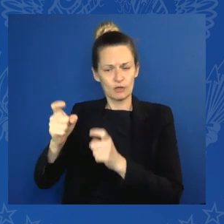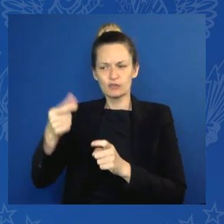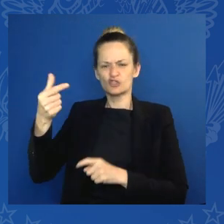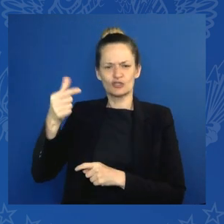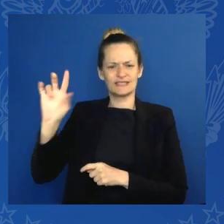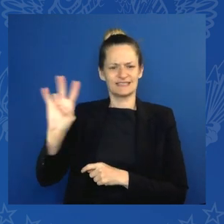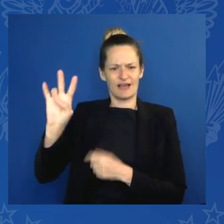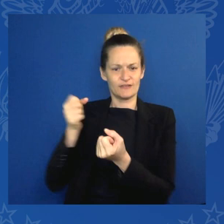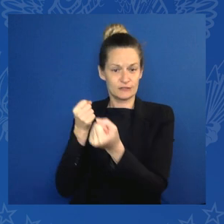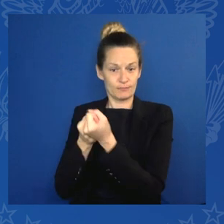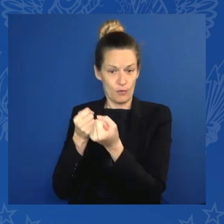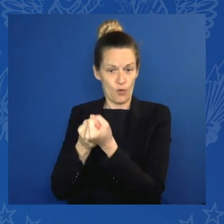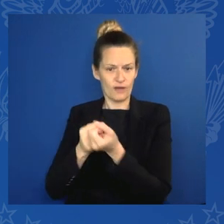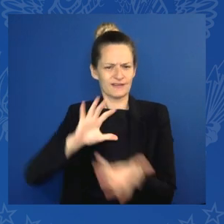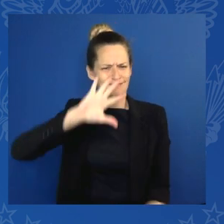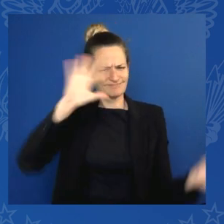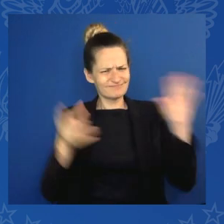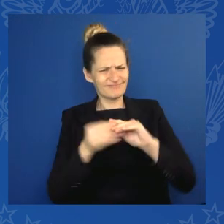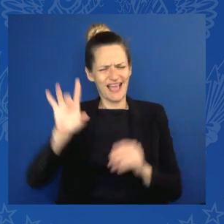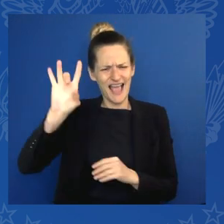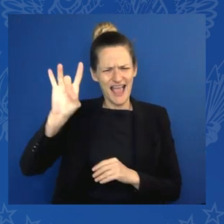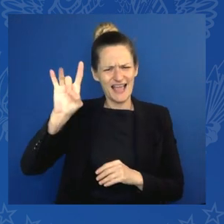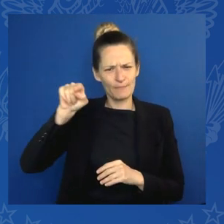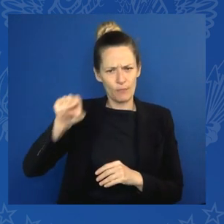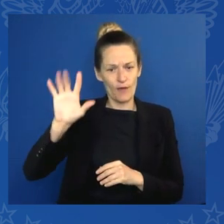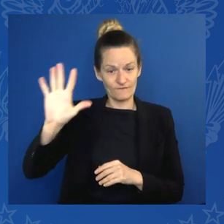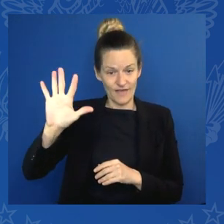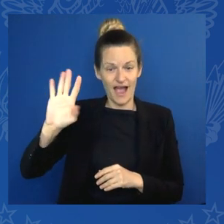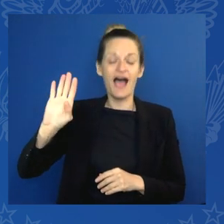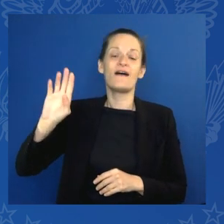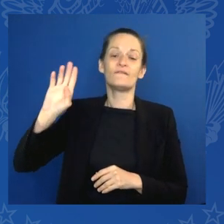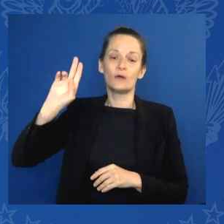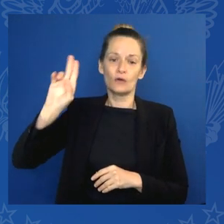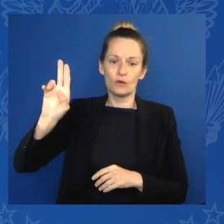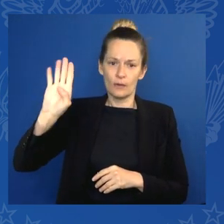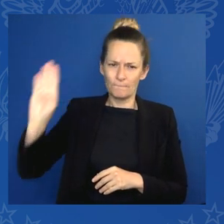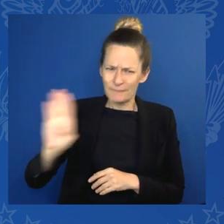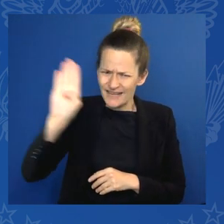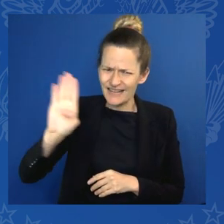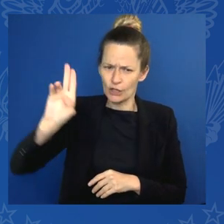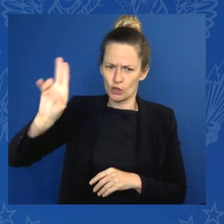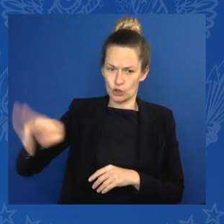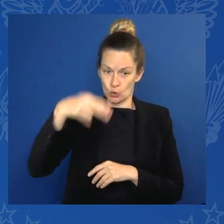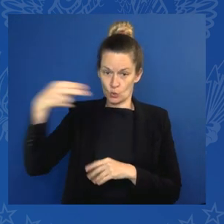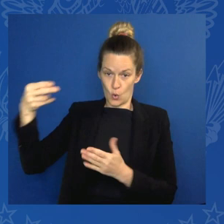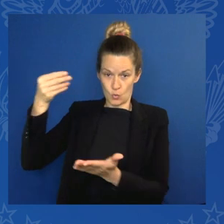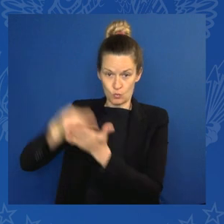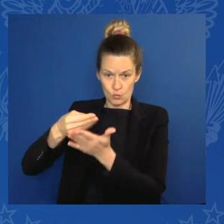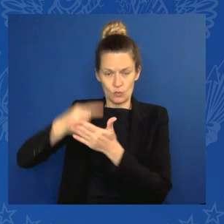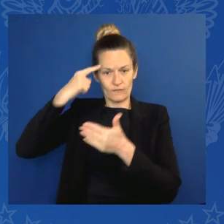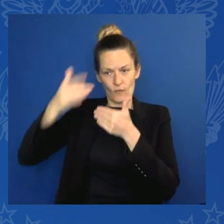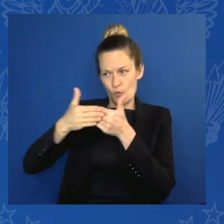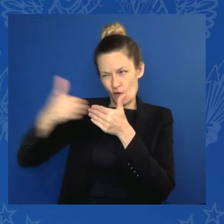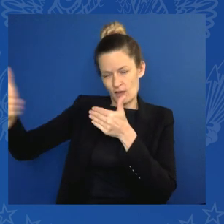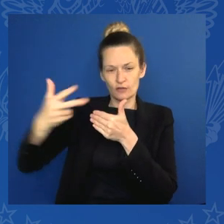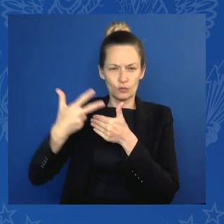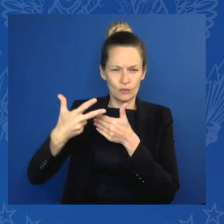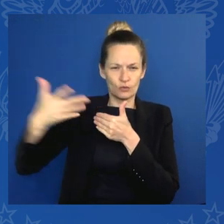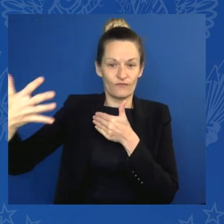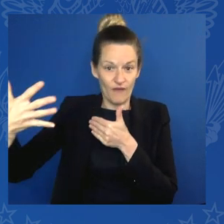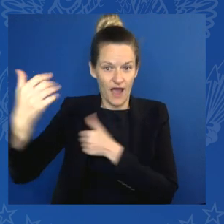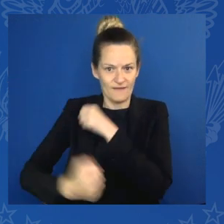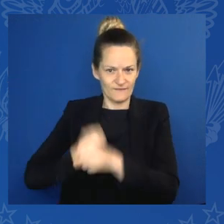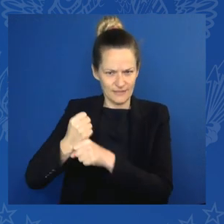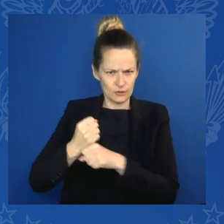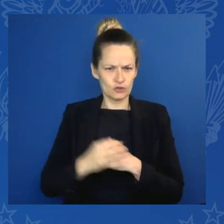three to five years. But we won't stop there. In a joint effort with G7 partners, we are